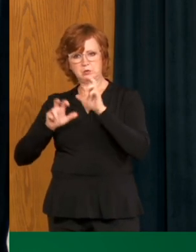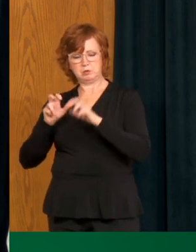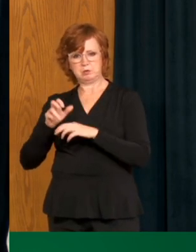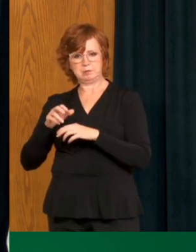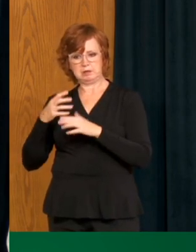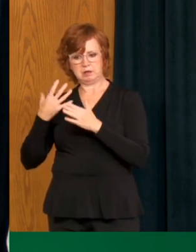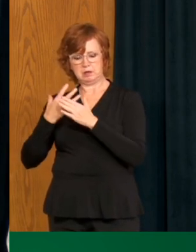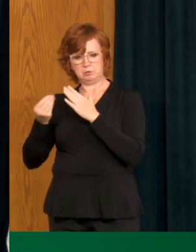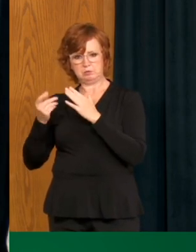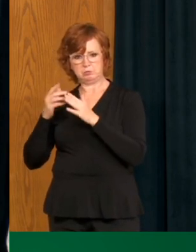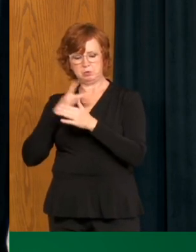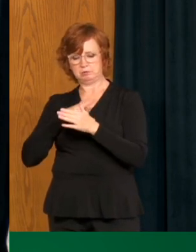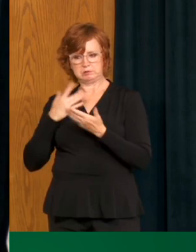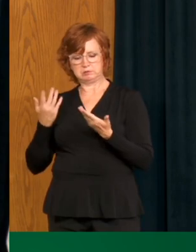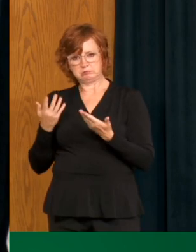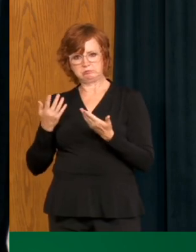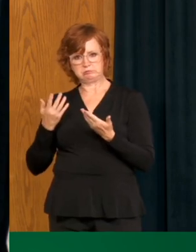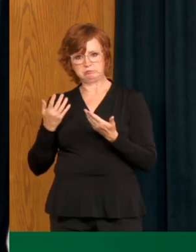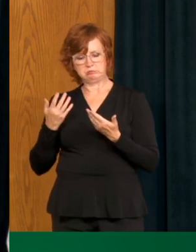Adam Hunter with CBC.